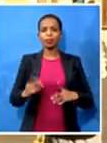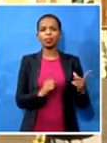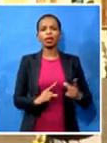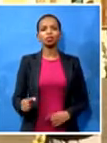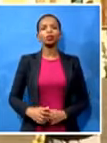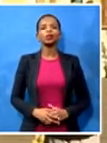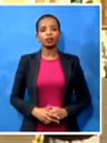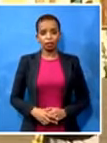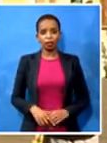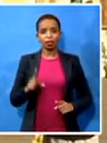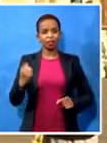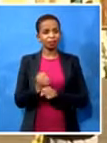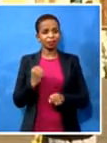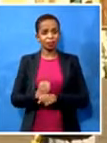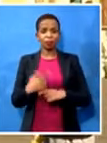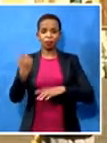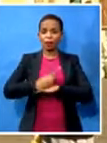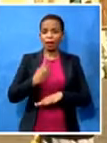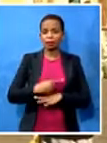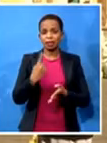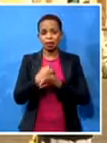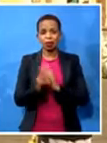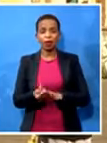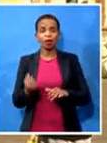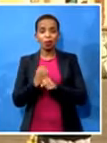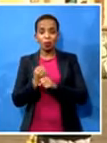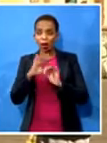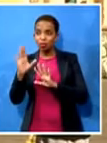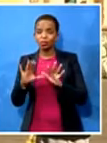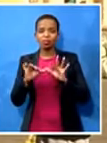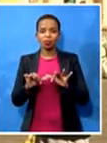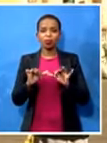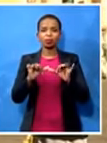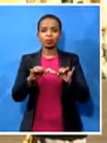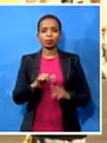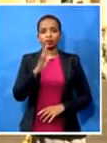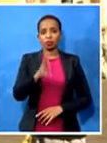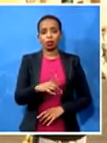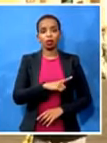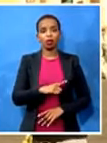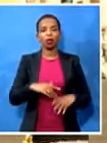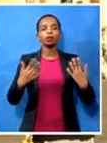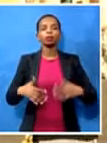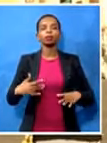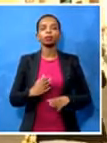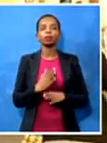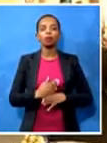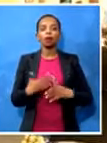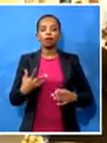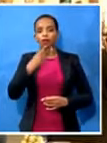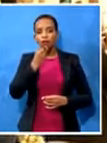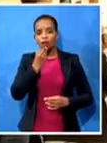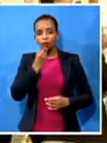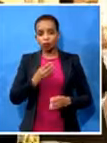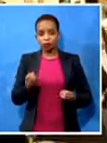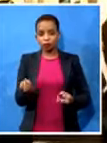it's still going to continue doing amazing work, handing out food hampers to those less fortunate and to, as